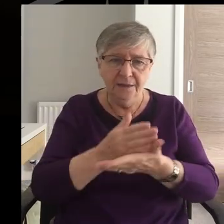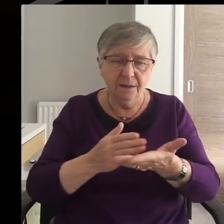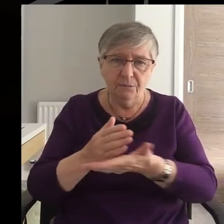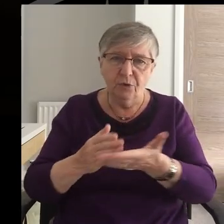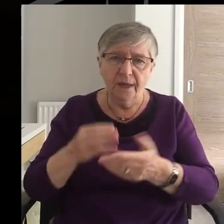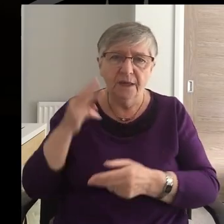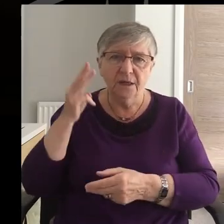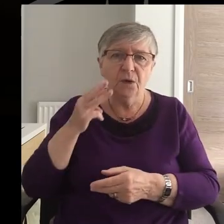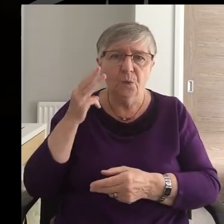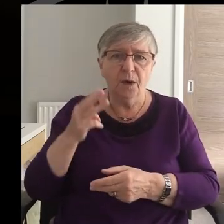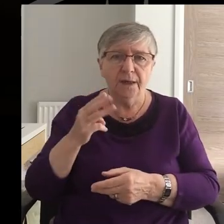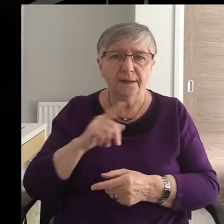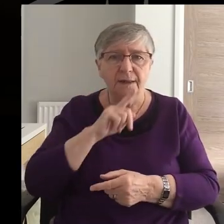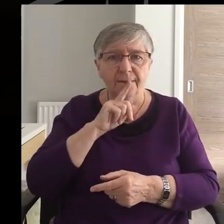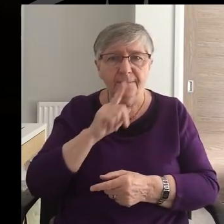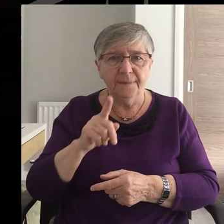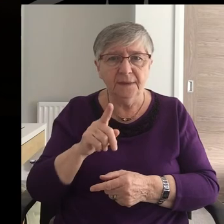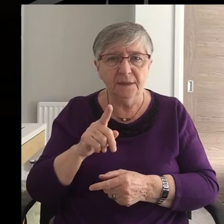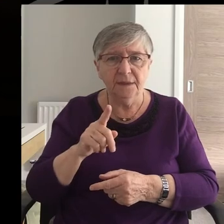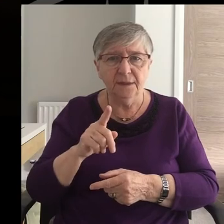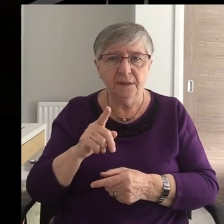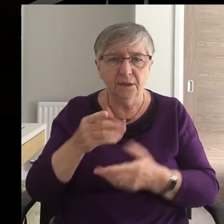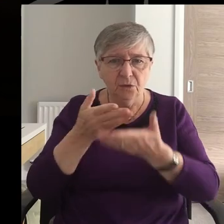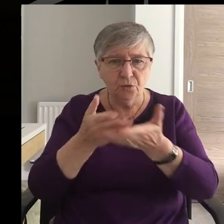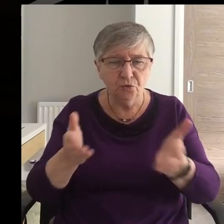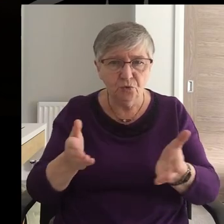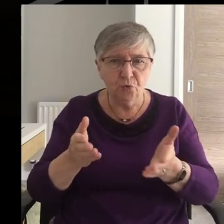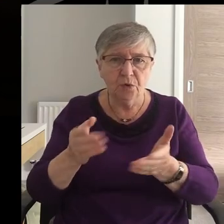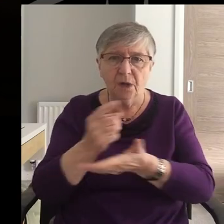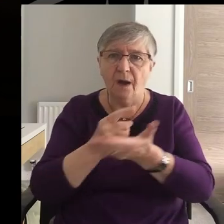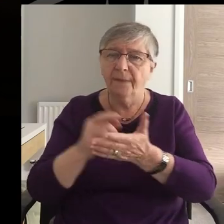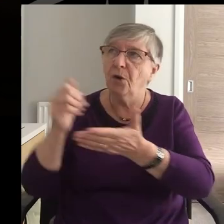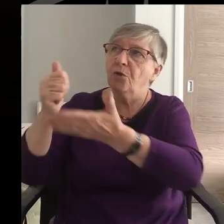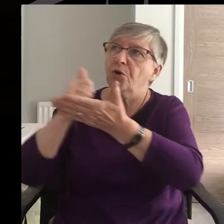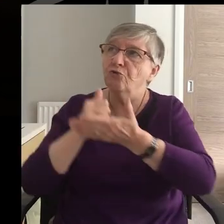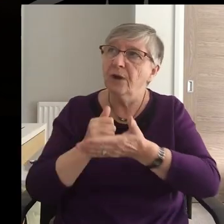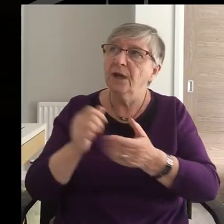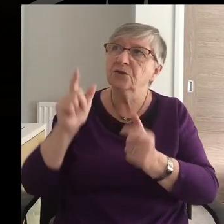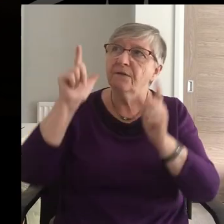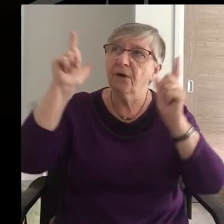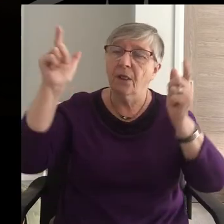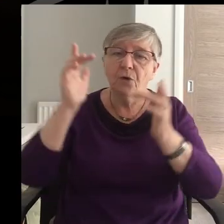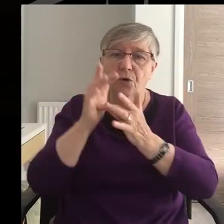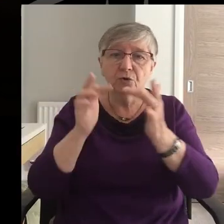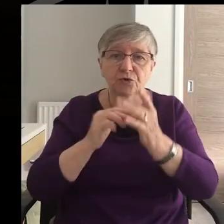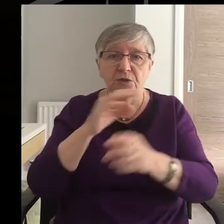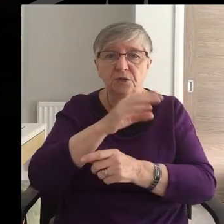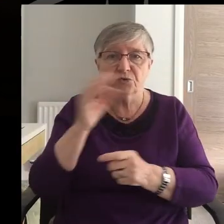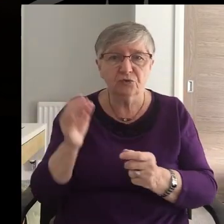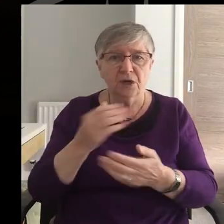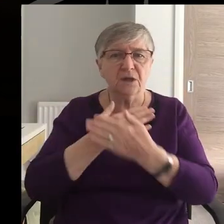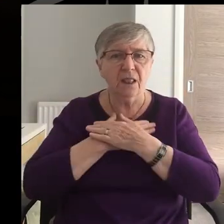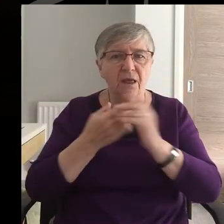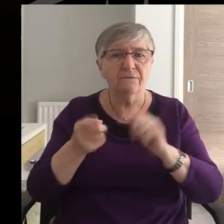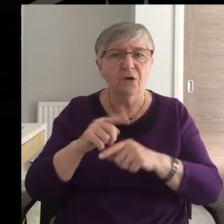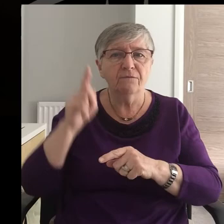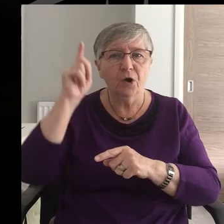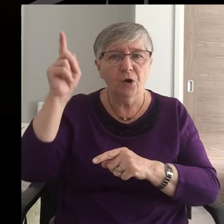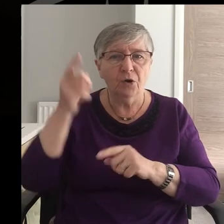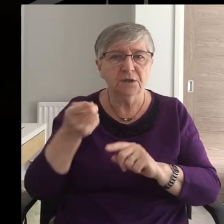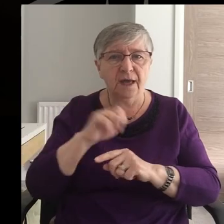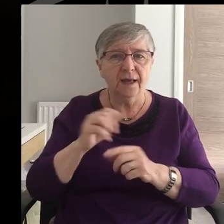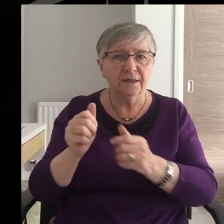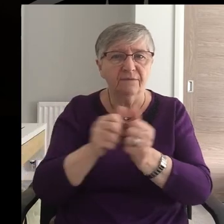us The token and pledge of the grace Of the Lord Jesus Christ Of the love of God And the fellowship of the Holy Spirit